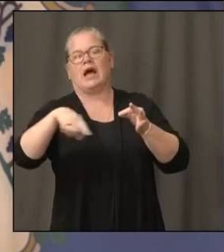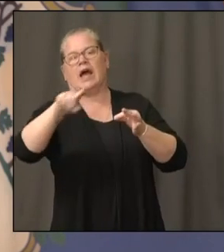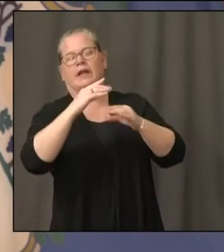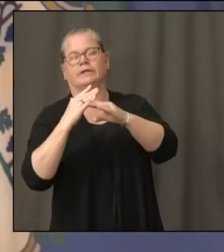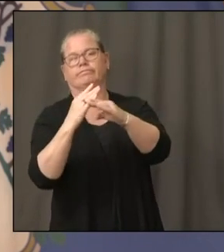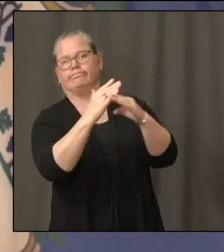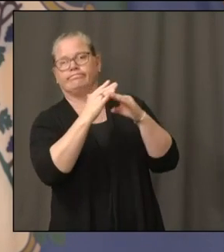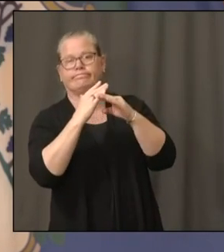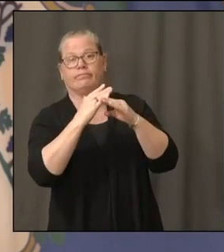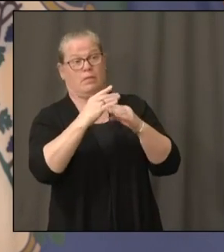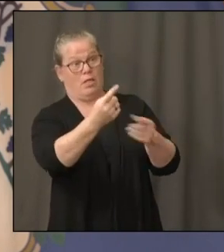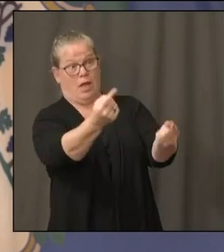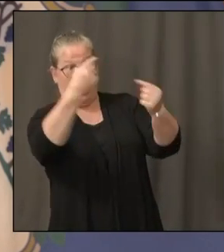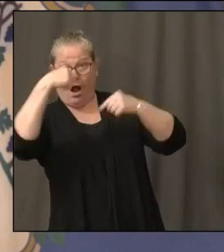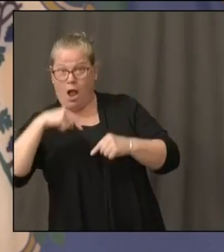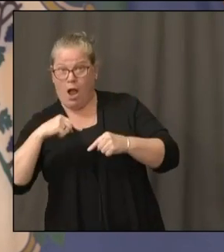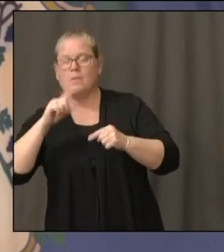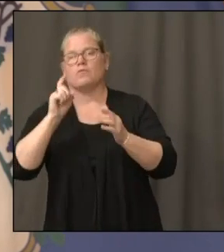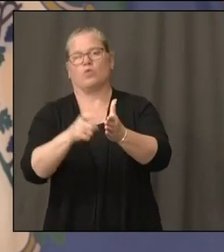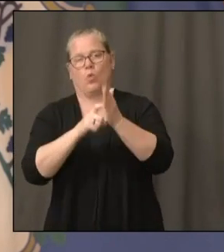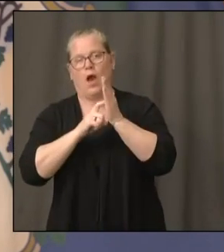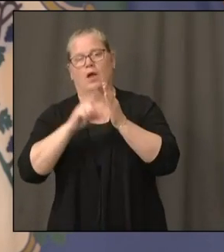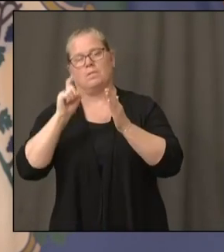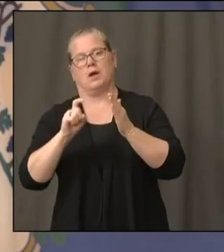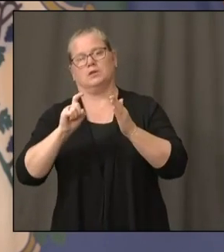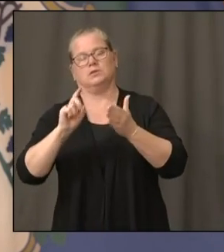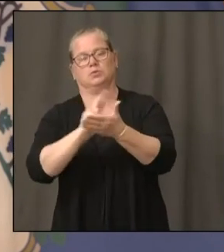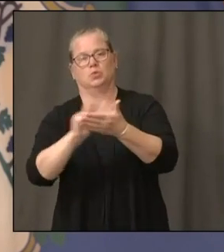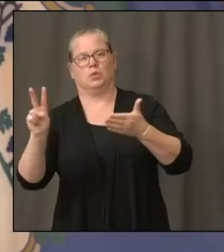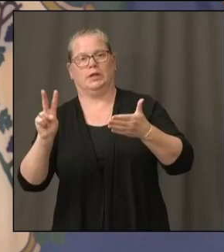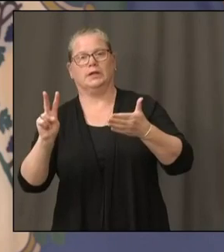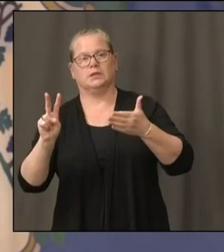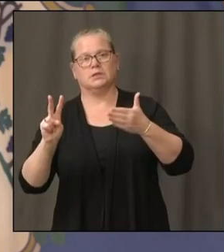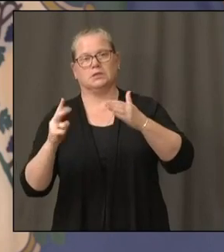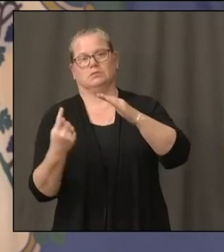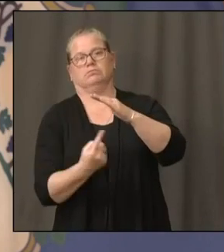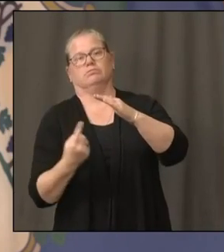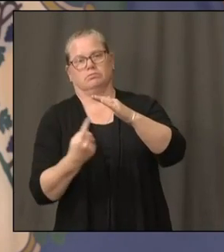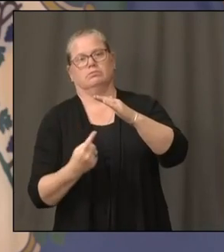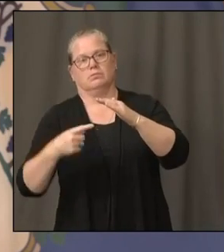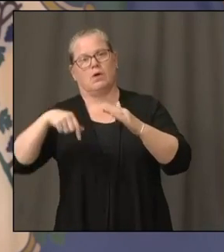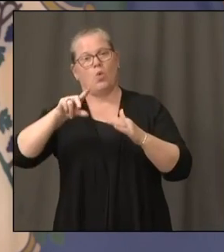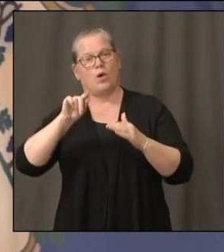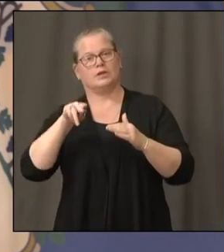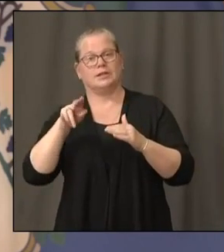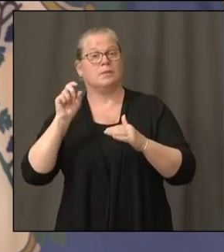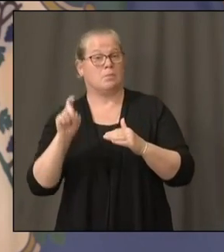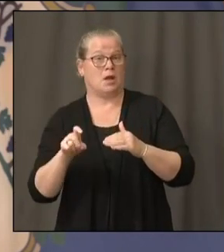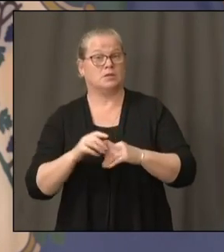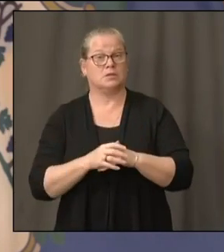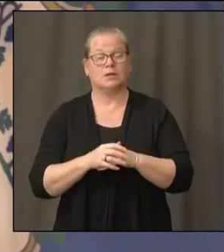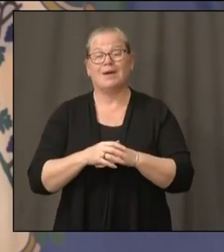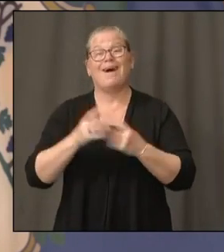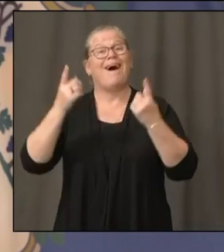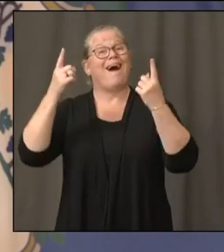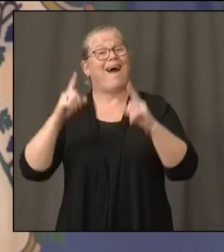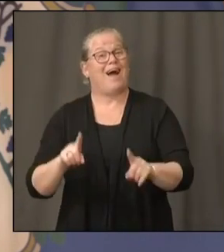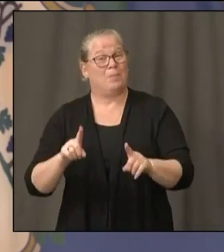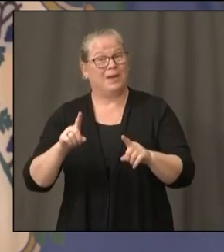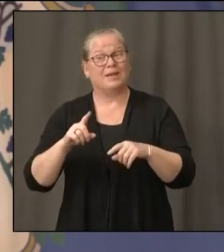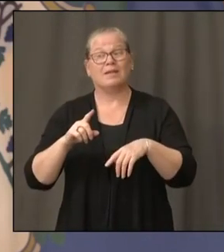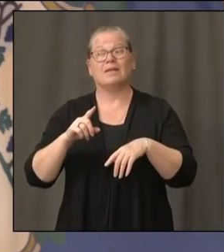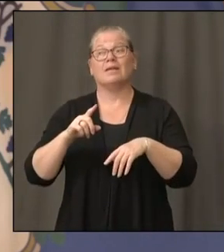another dozen states is down 70 percent since COVID. It's down another 50 percent